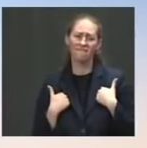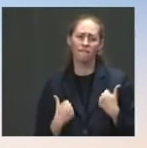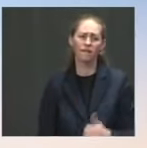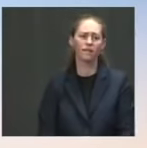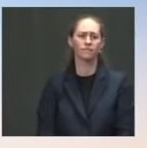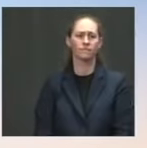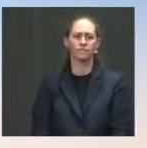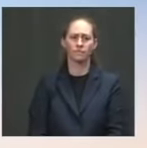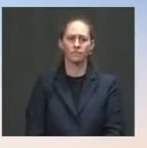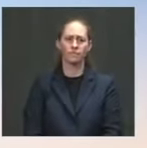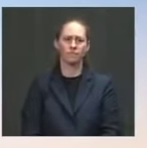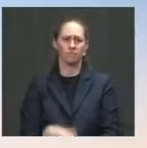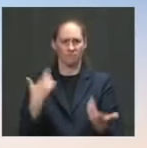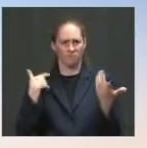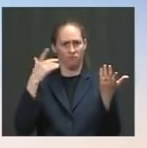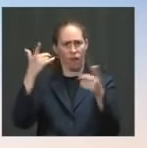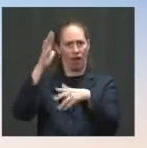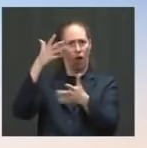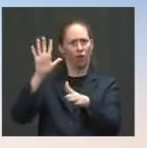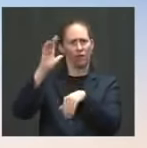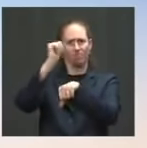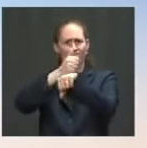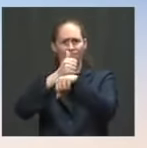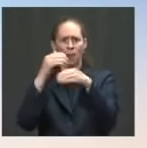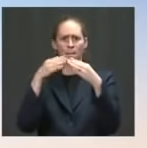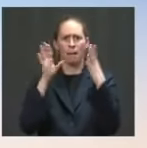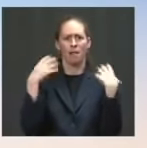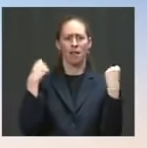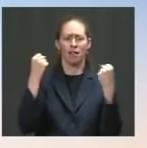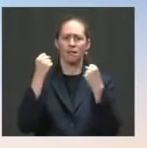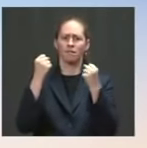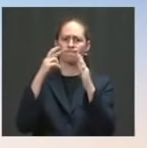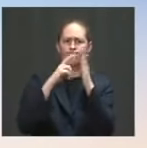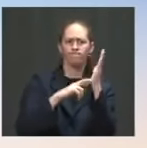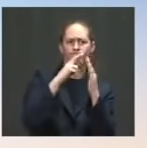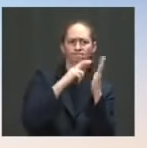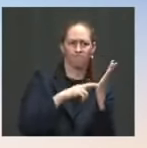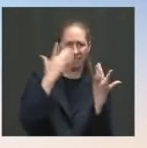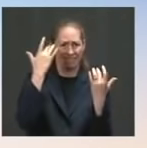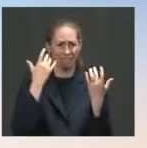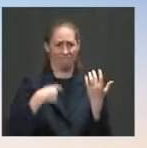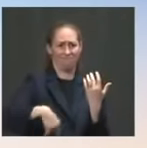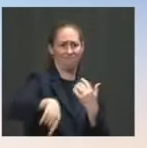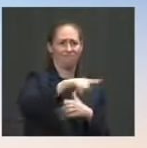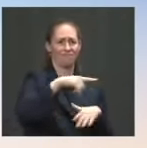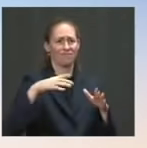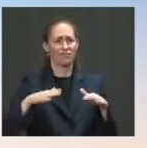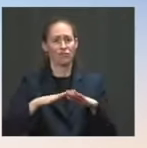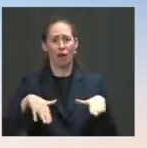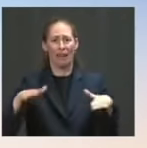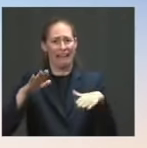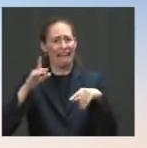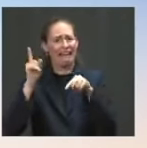that even though kids under a certain age are not yet eligible, masks can have a huge impact.